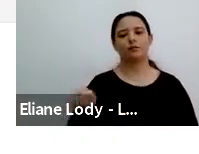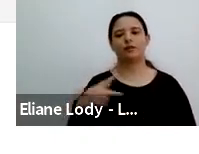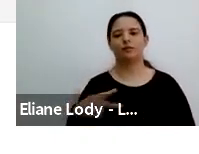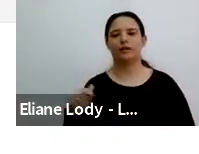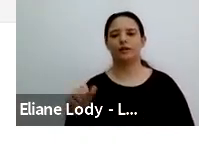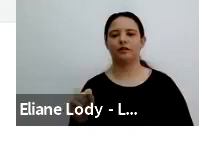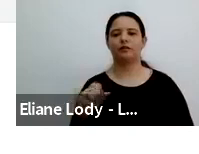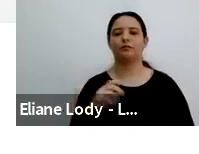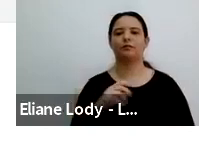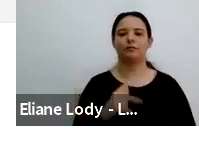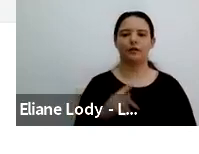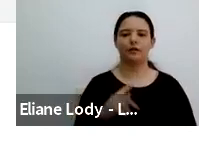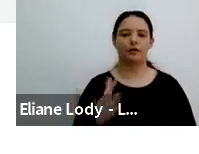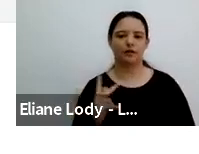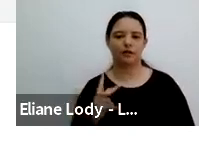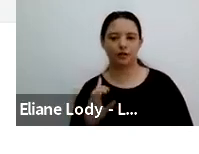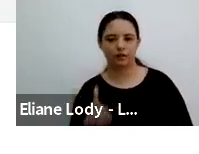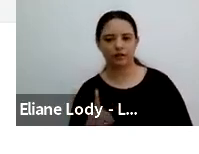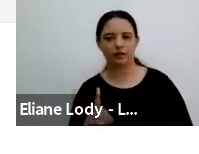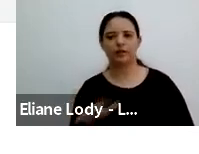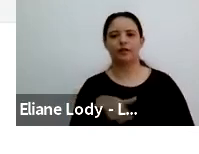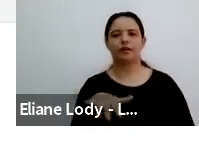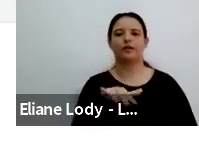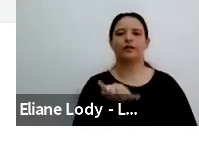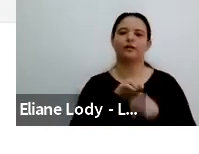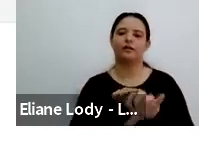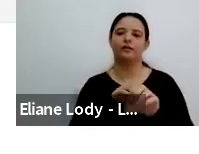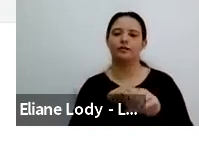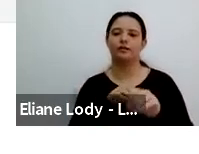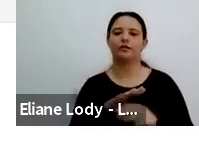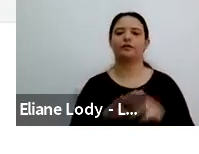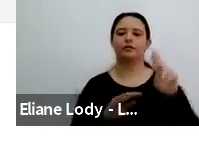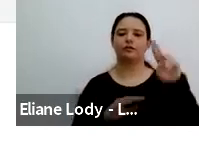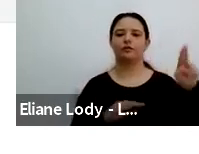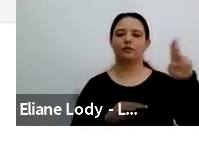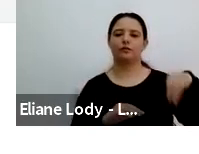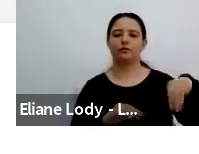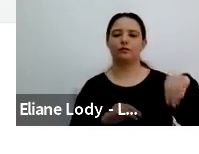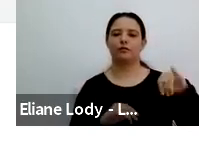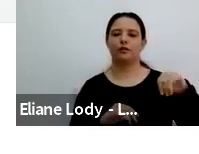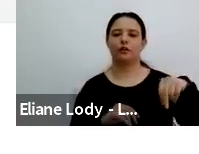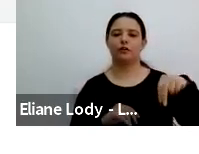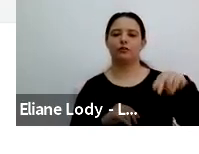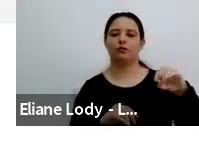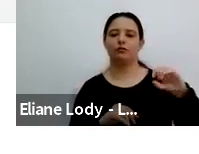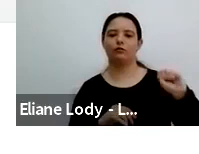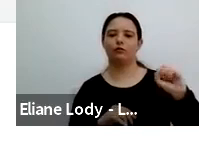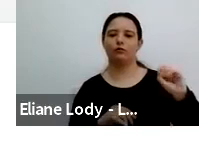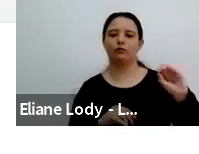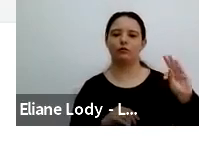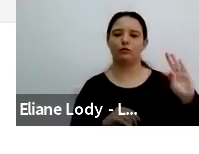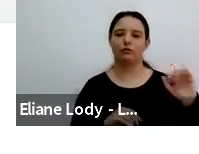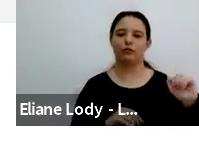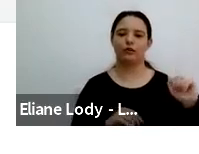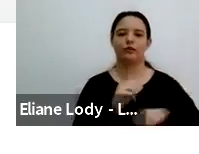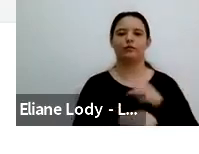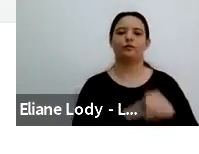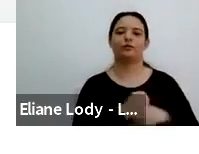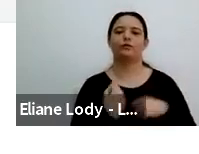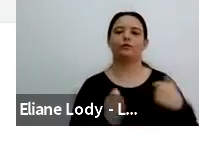at the University of Minnesota. And in 1992, 1992, I started on faculty in English in the Center for Writing Studies.